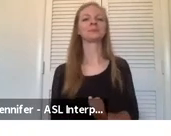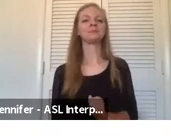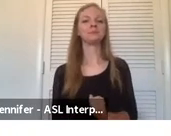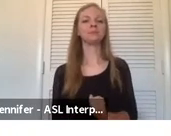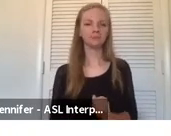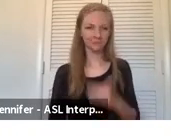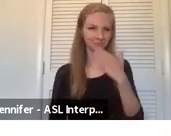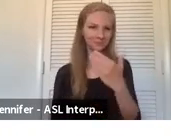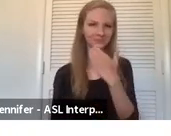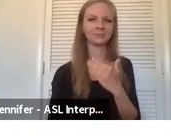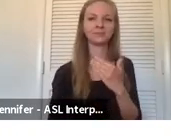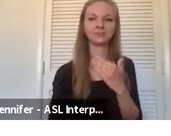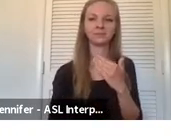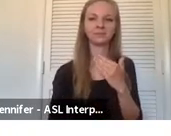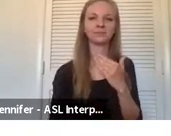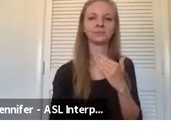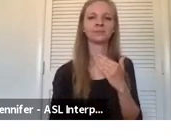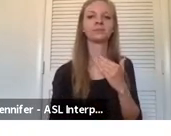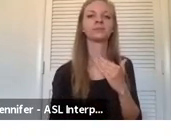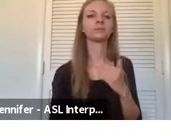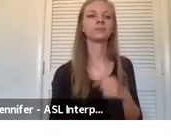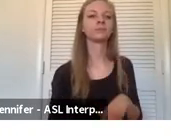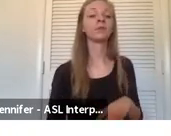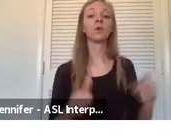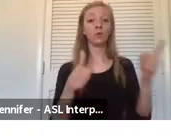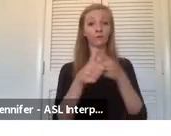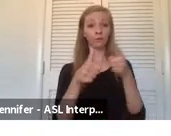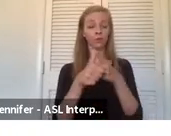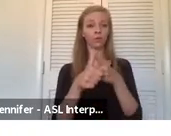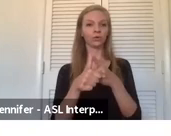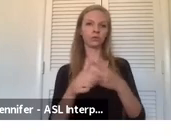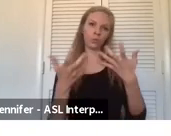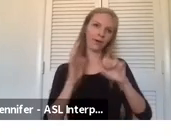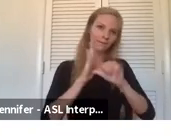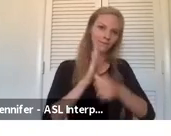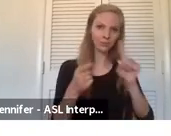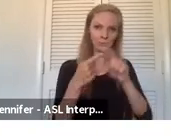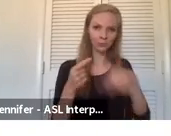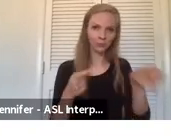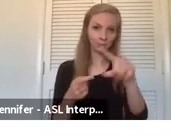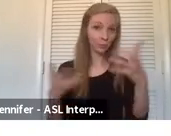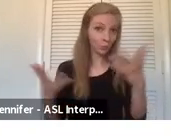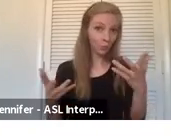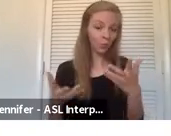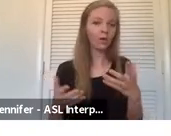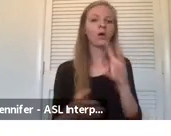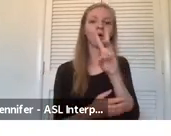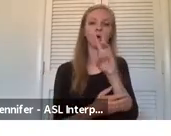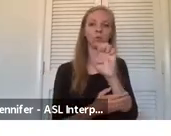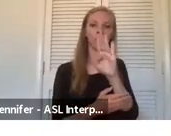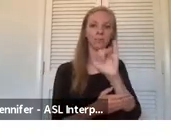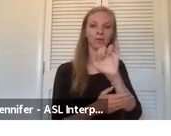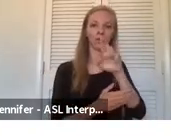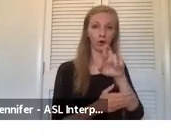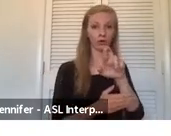Thank you. right. Starting off, first thing to emphasize to everybody is the webinar today. This is a